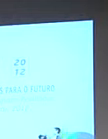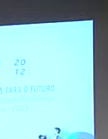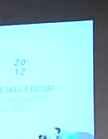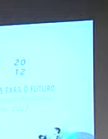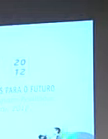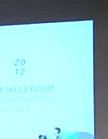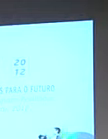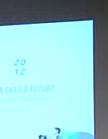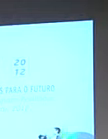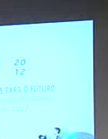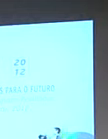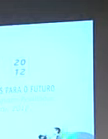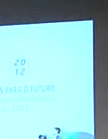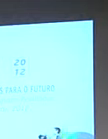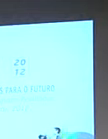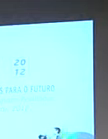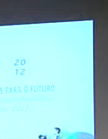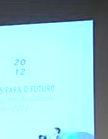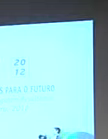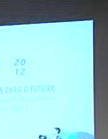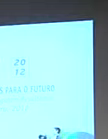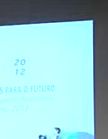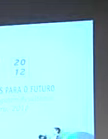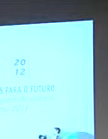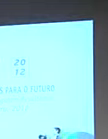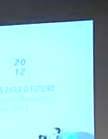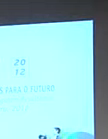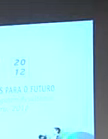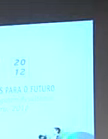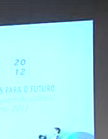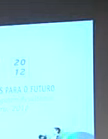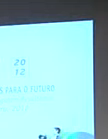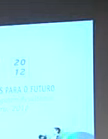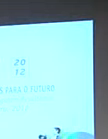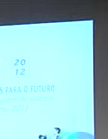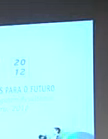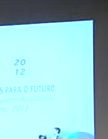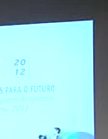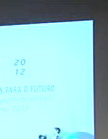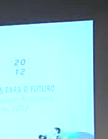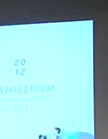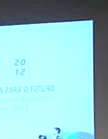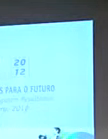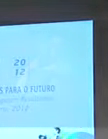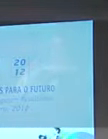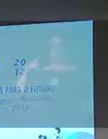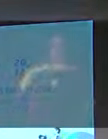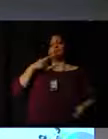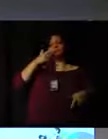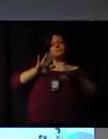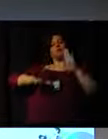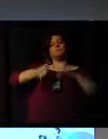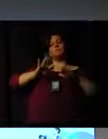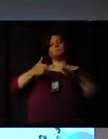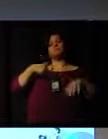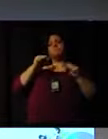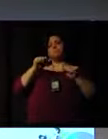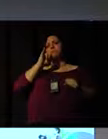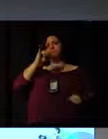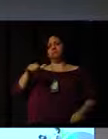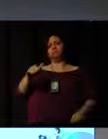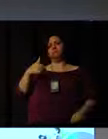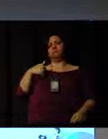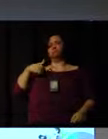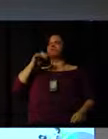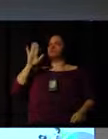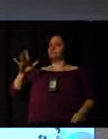But perhaps it can be my personal choice. And I can also say, no, no way, I need just medium standard and I want to